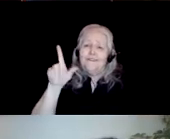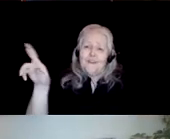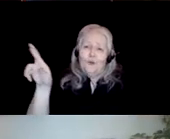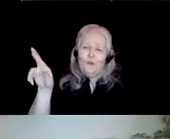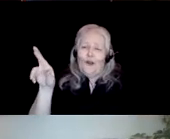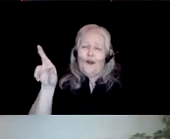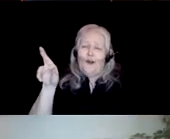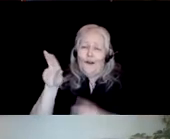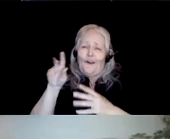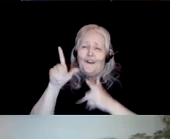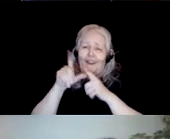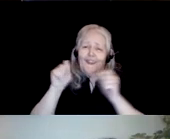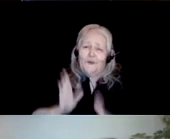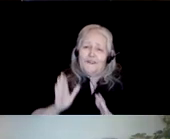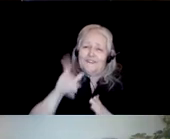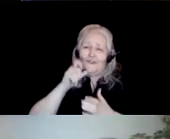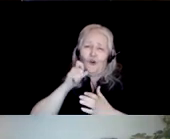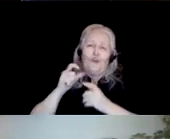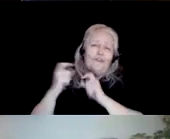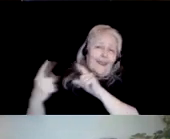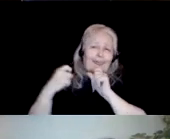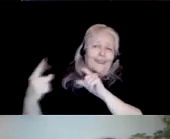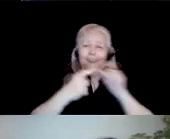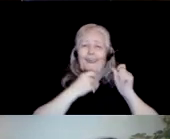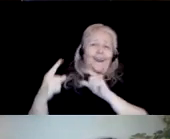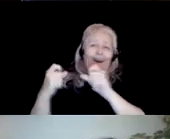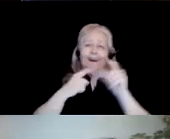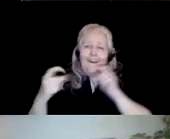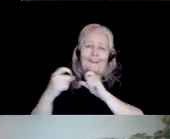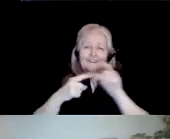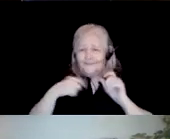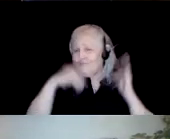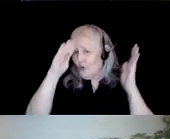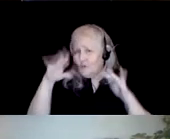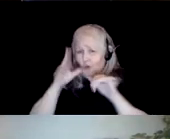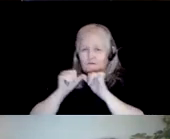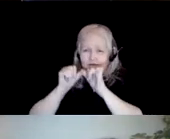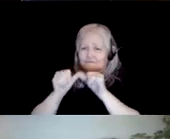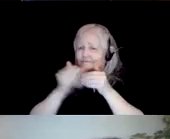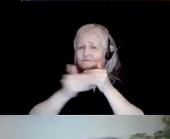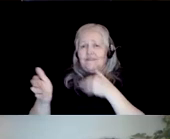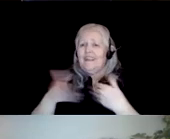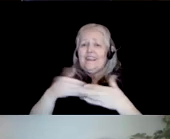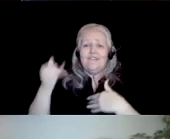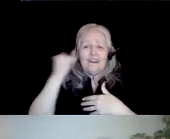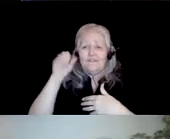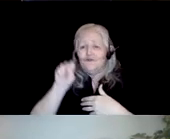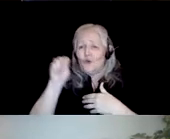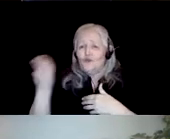for many years. And I hope to continue doing so hereafter, even if the social media platforms change.